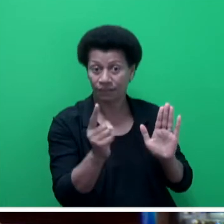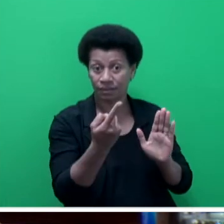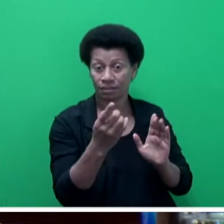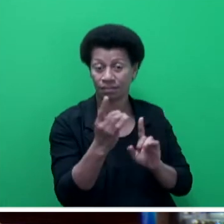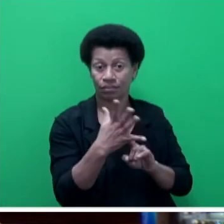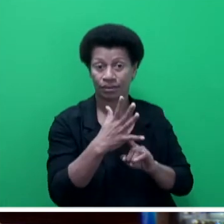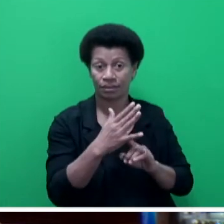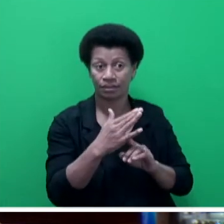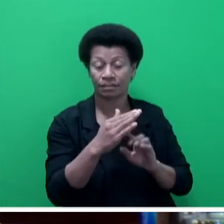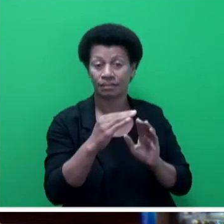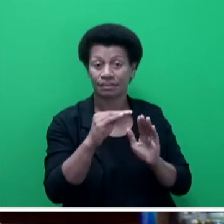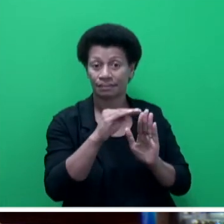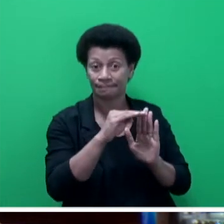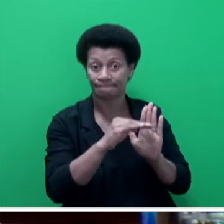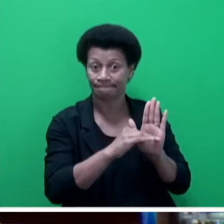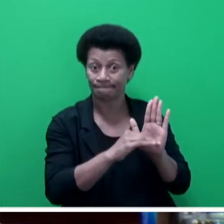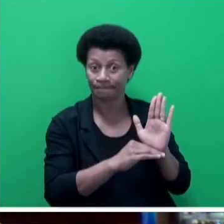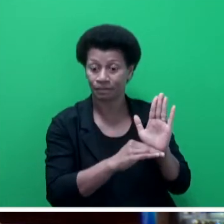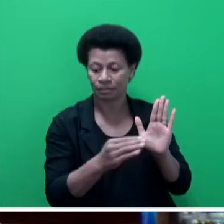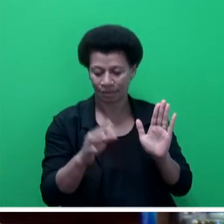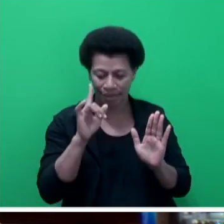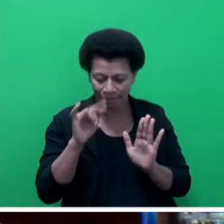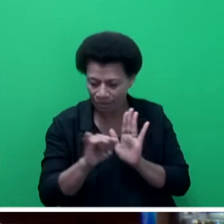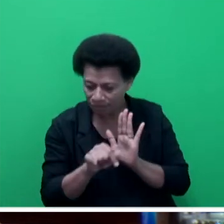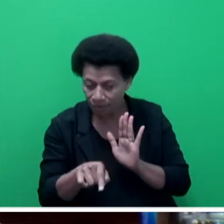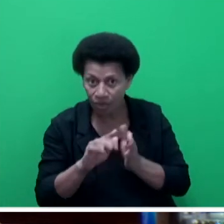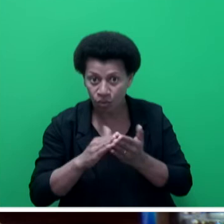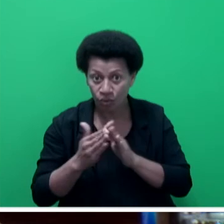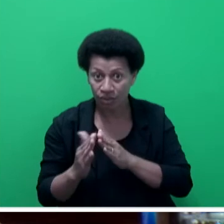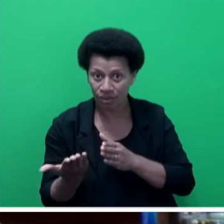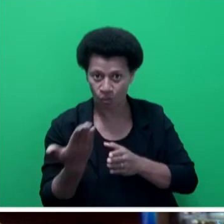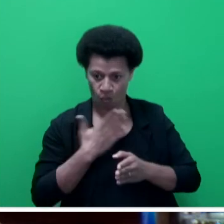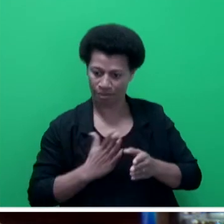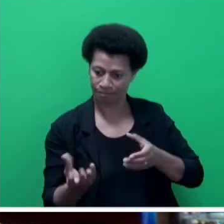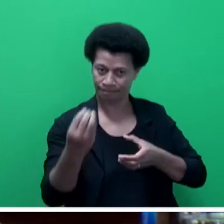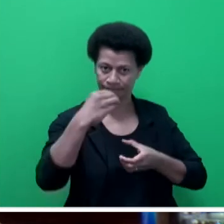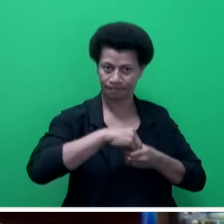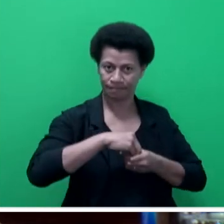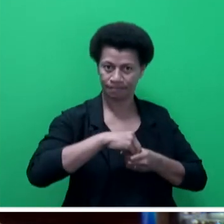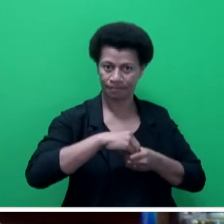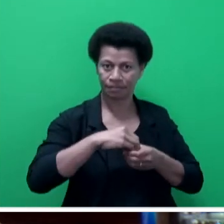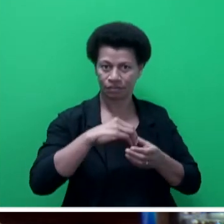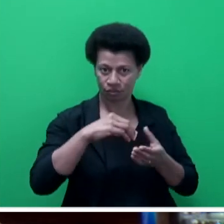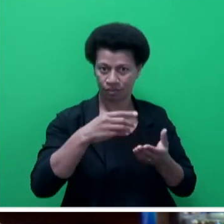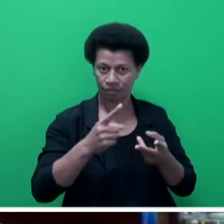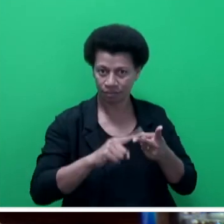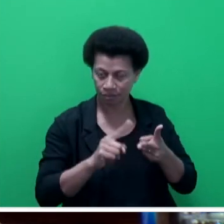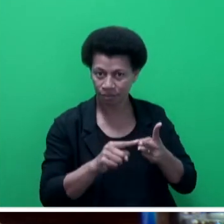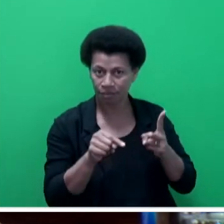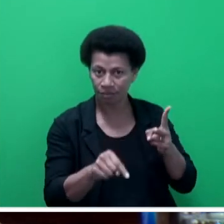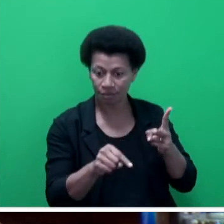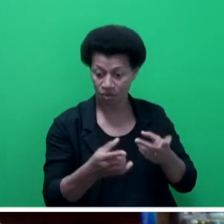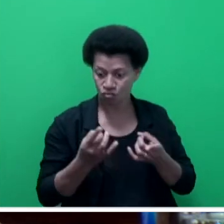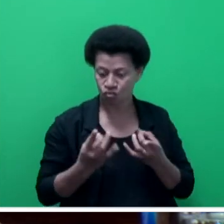is the identification of communities and the willingness to participate. Step two relates to determining the readiness